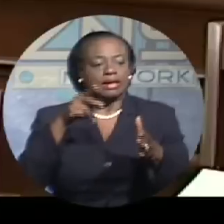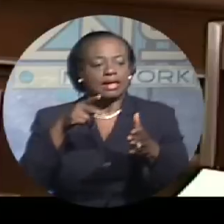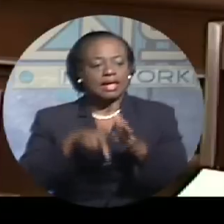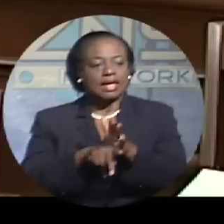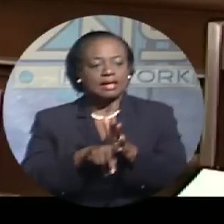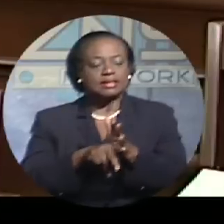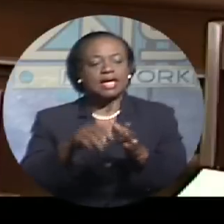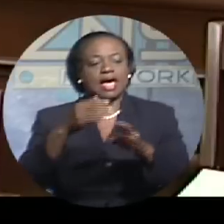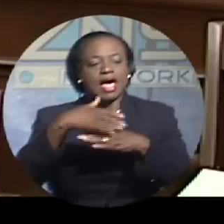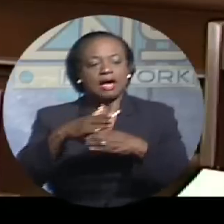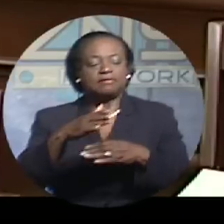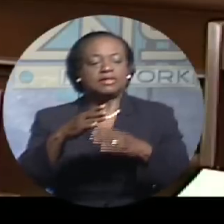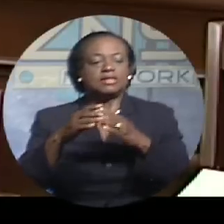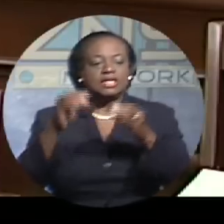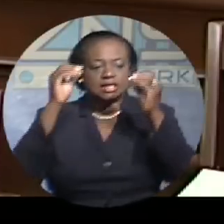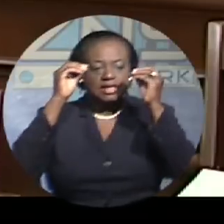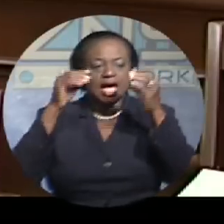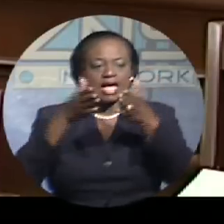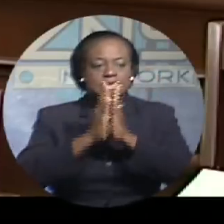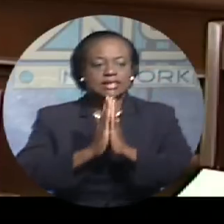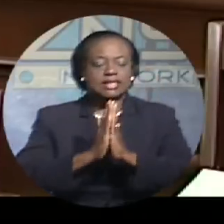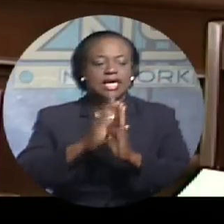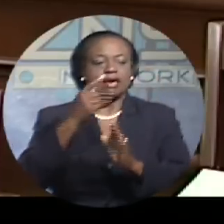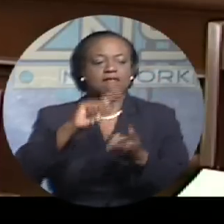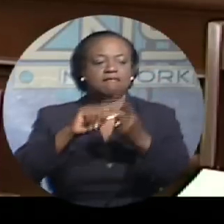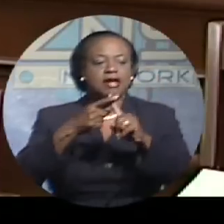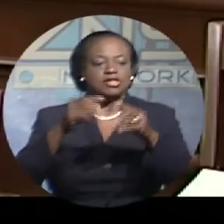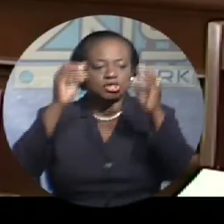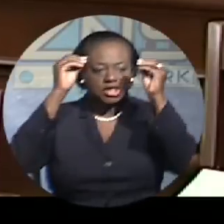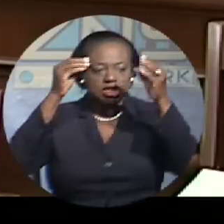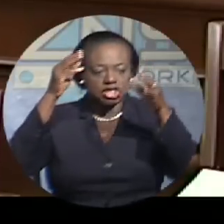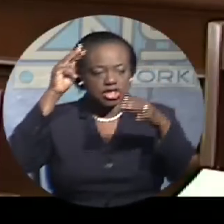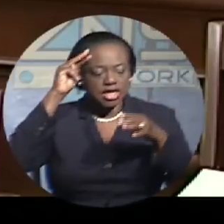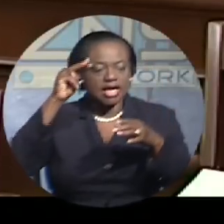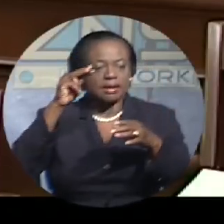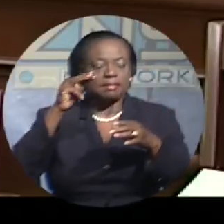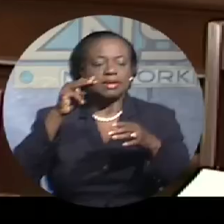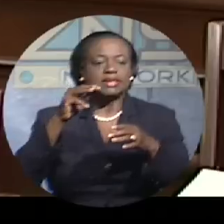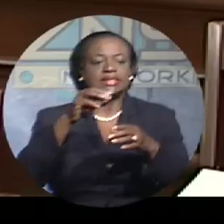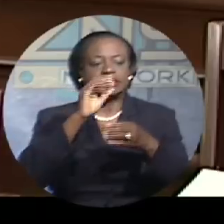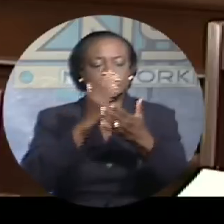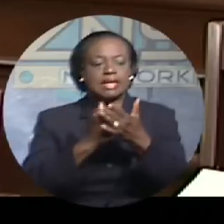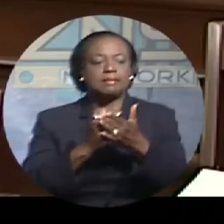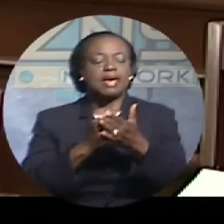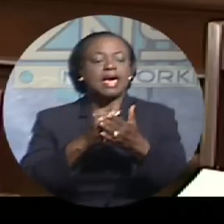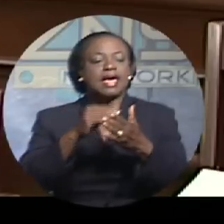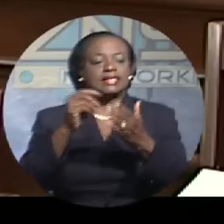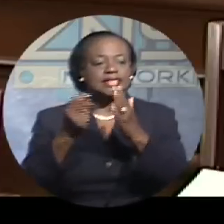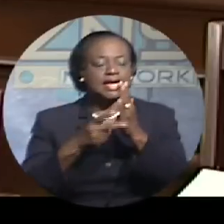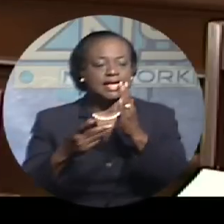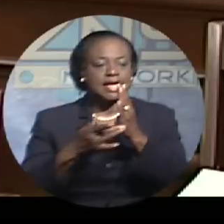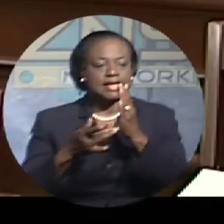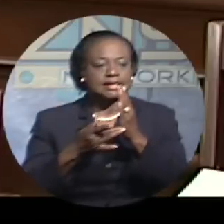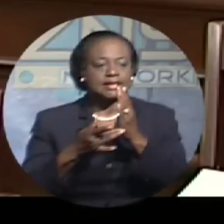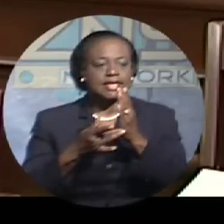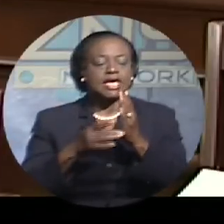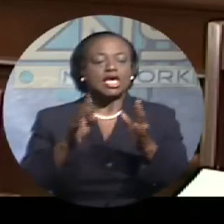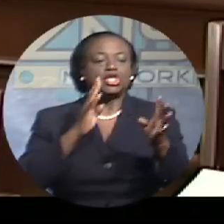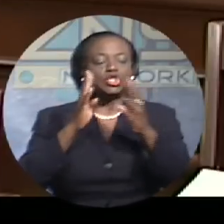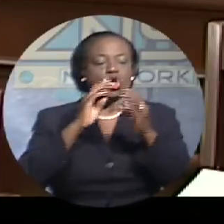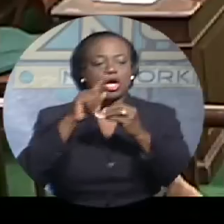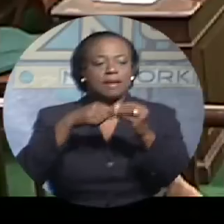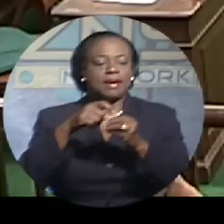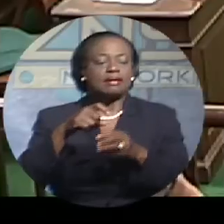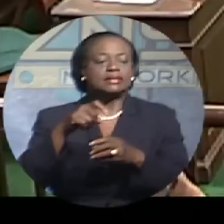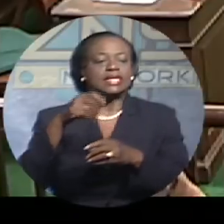techniques. Mitchell then talked about the bullying of members of the lesbian, gay, bisexual and transgender community and the